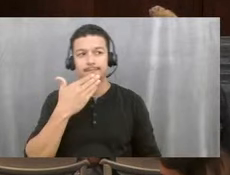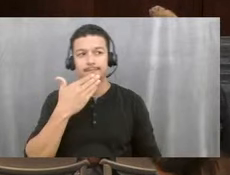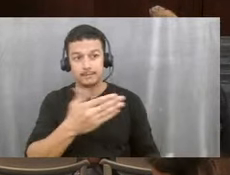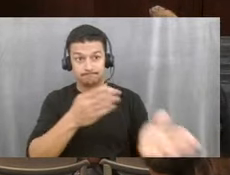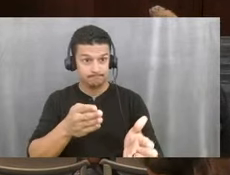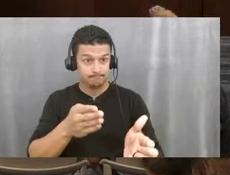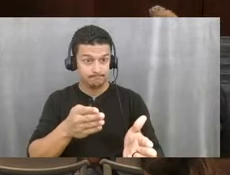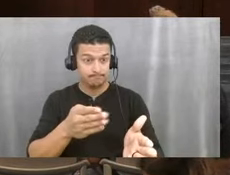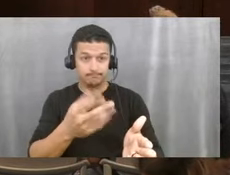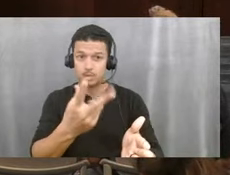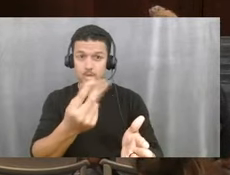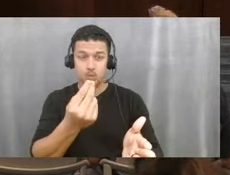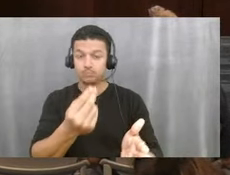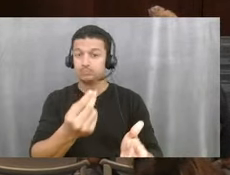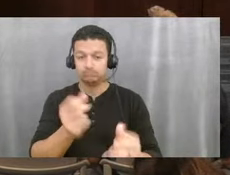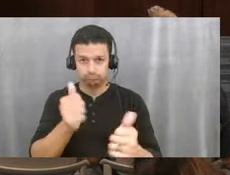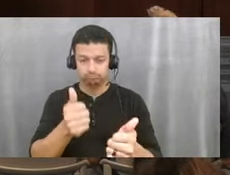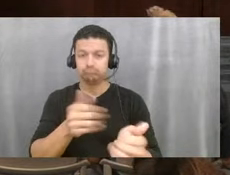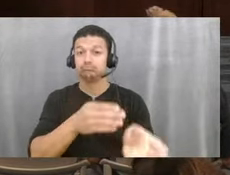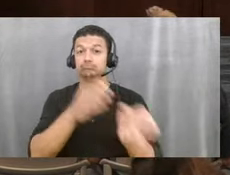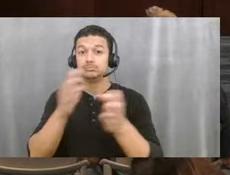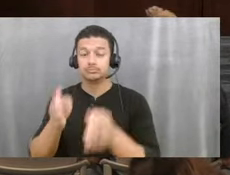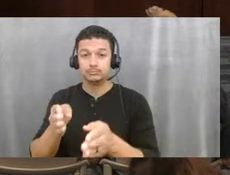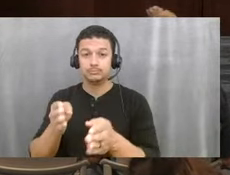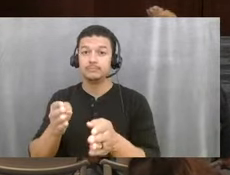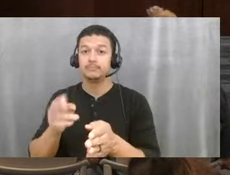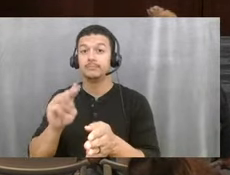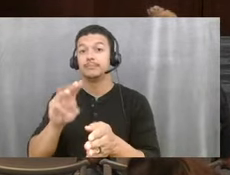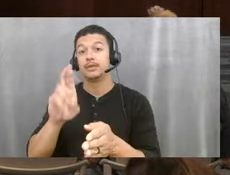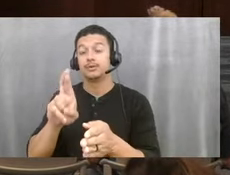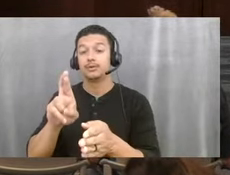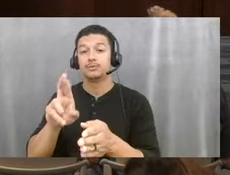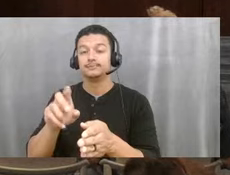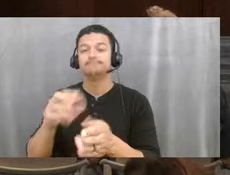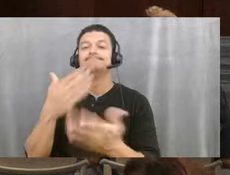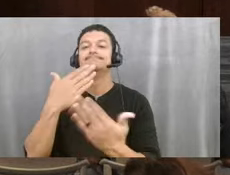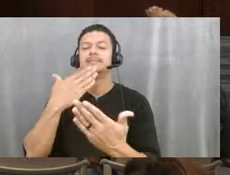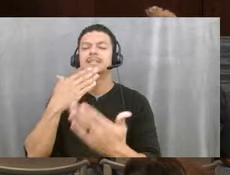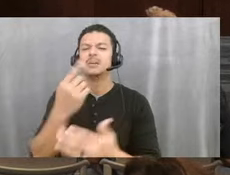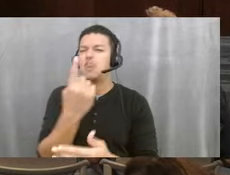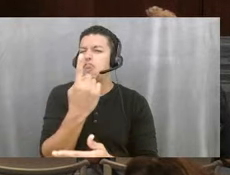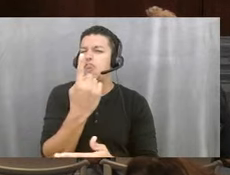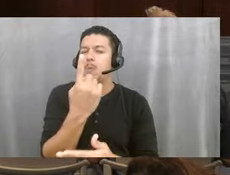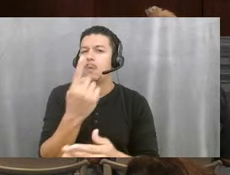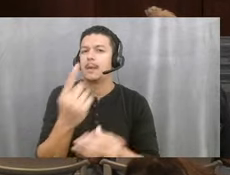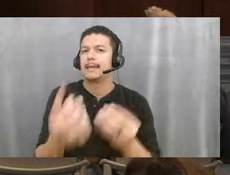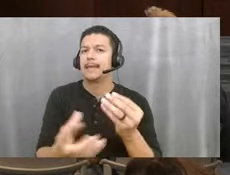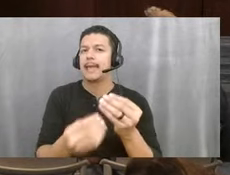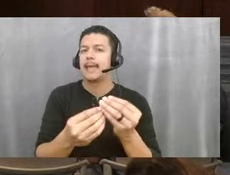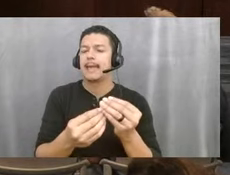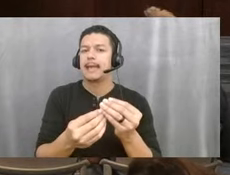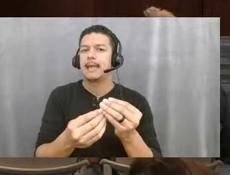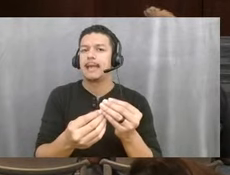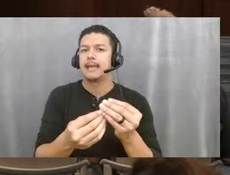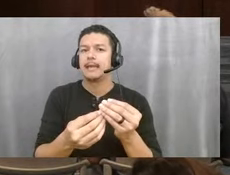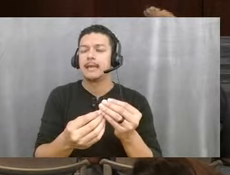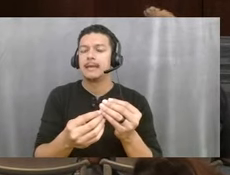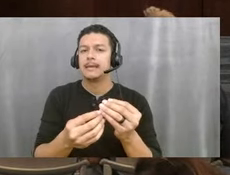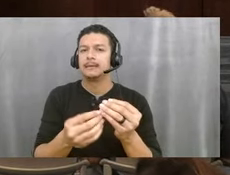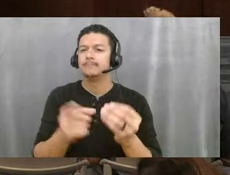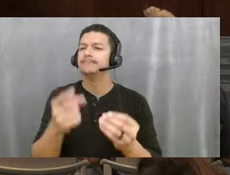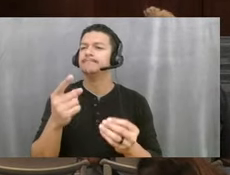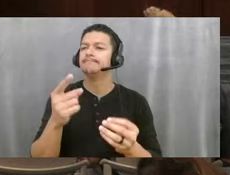No, I do not have any. All right. Vice Mayor? Thank you, Mayor. I just want to add just a topic of